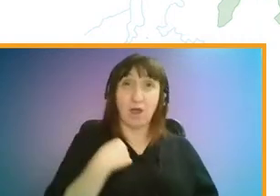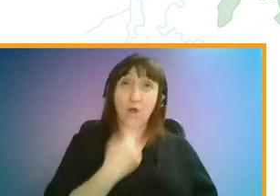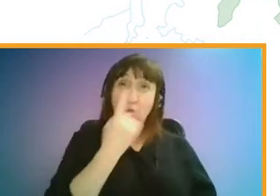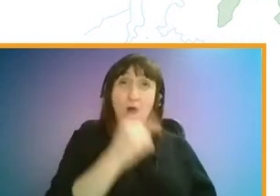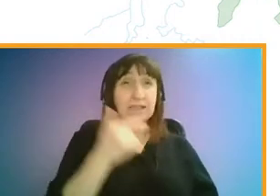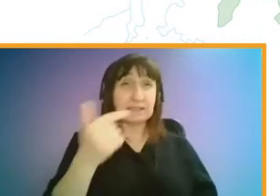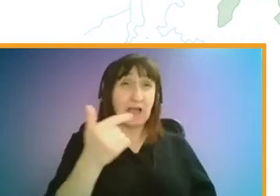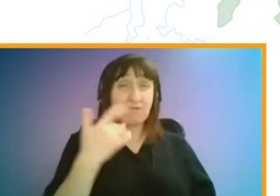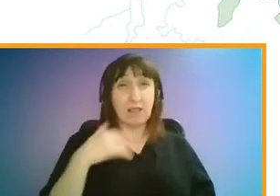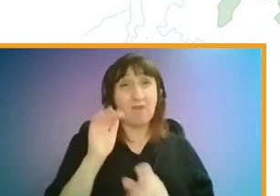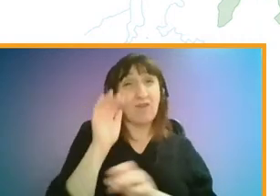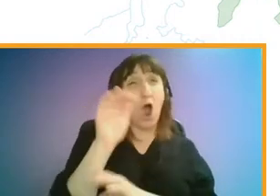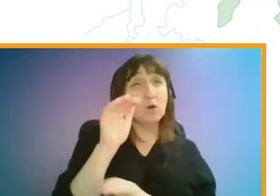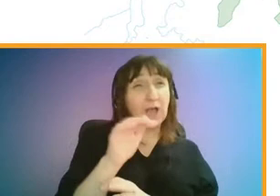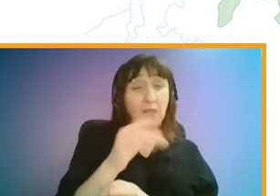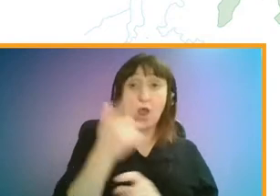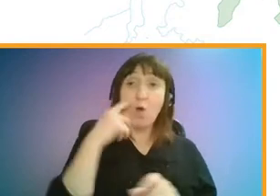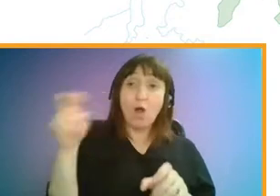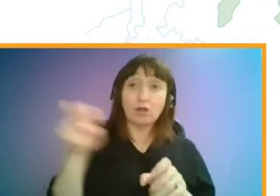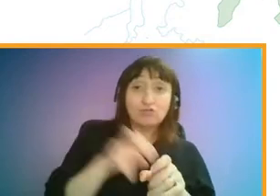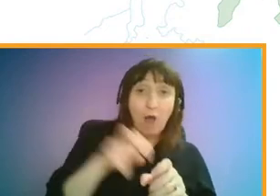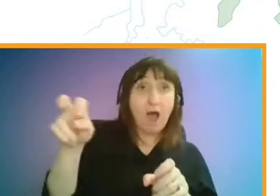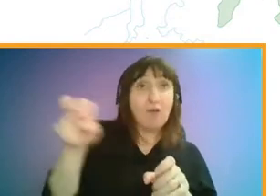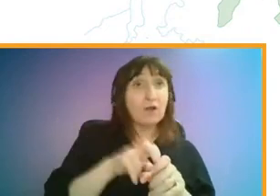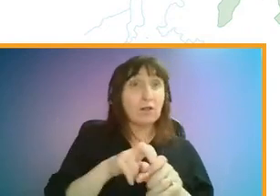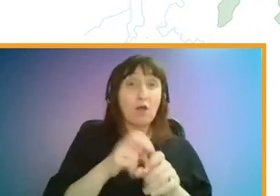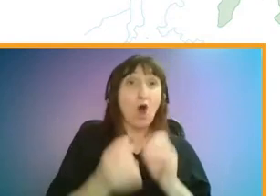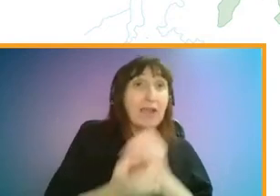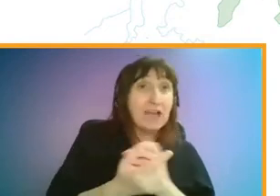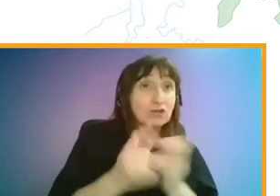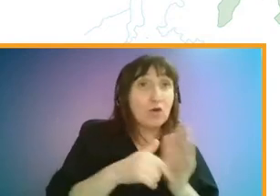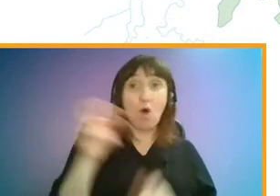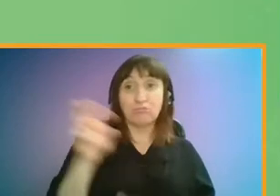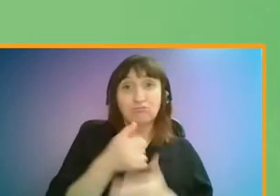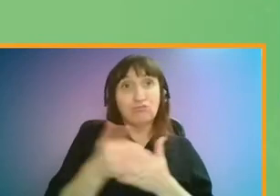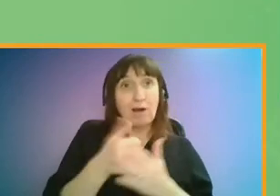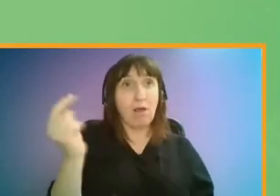who live outside London who travel into the capital either occasionally or often.